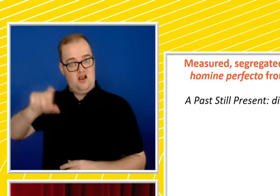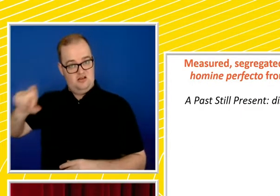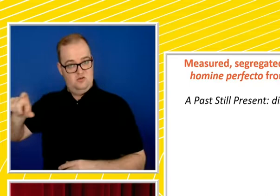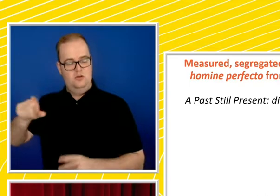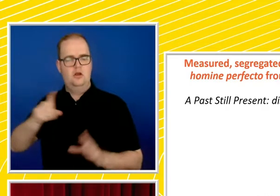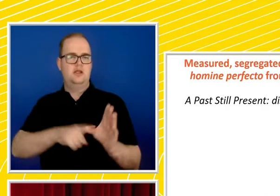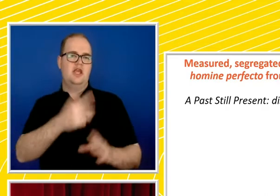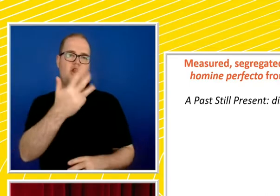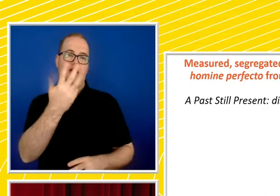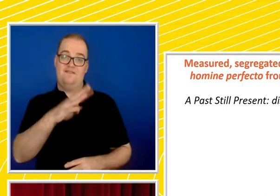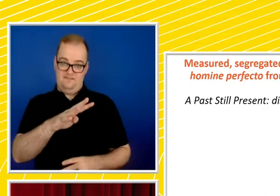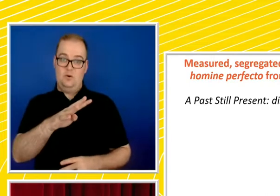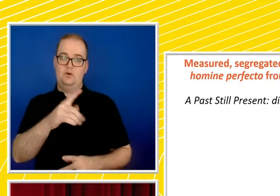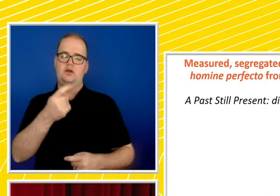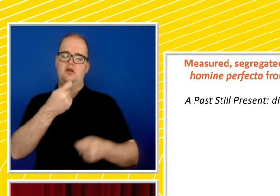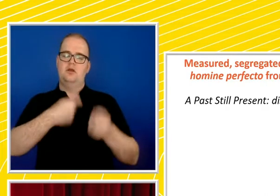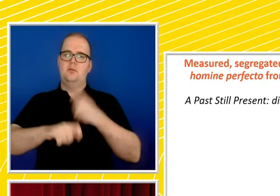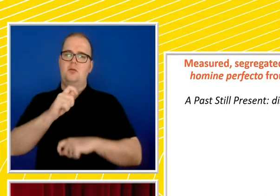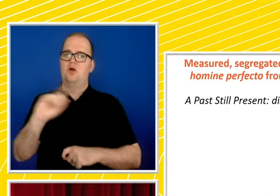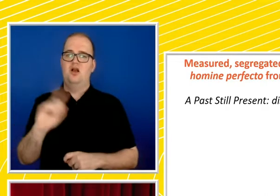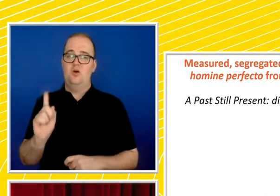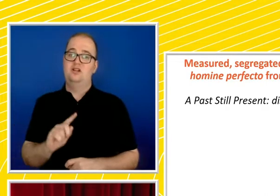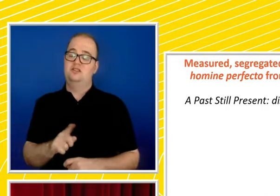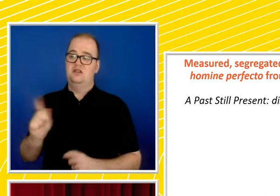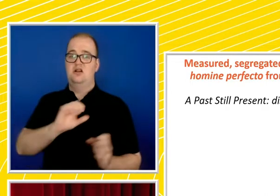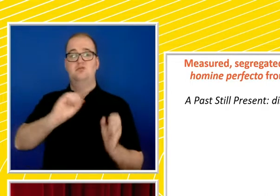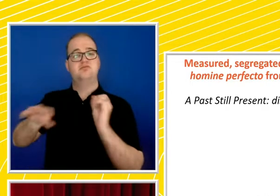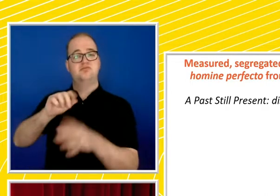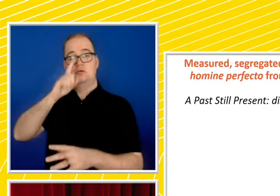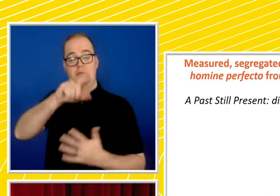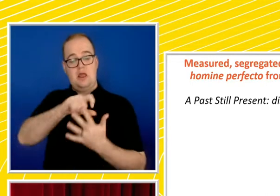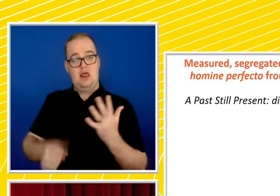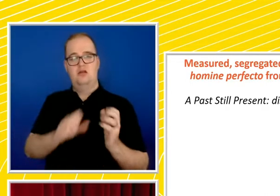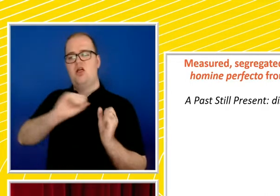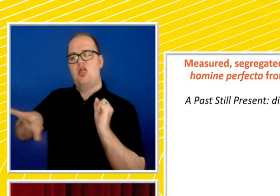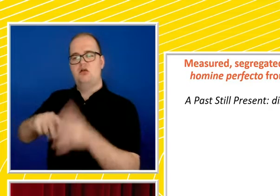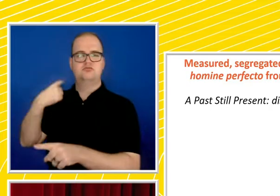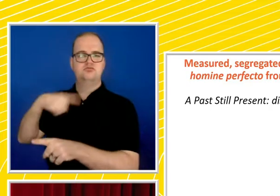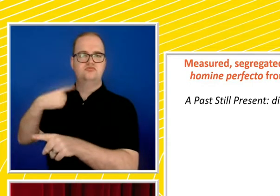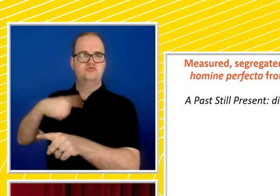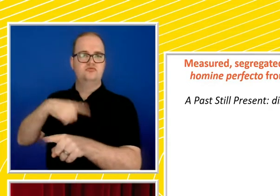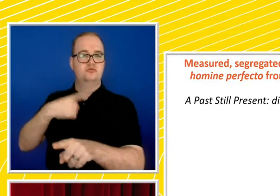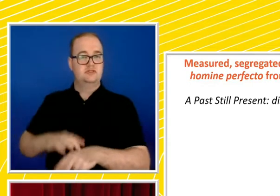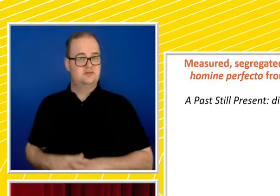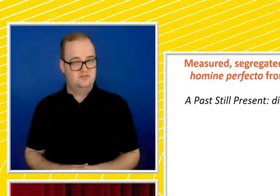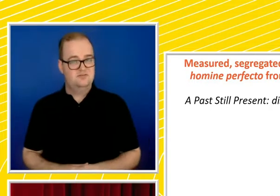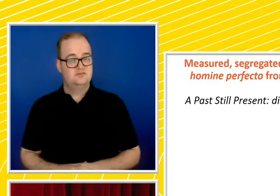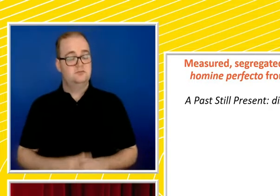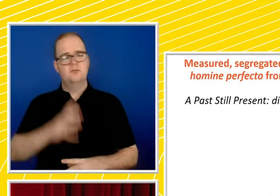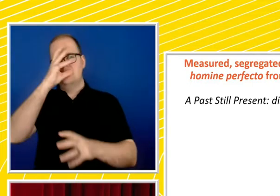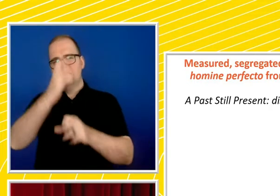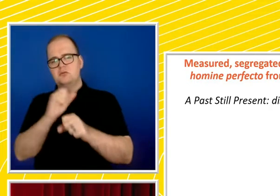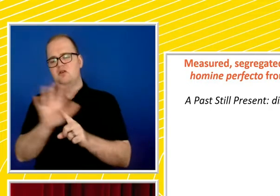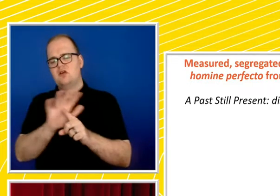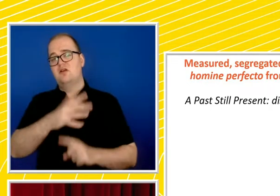a killing centre for people with disability. It's estimated that around 15,000 people with physical